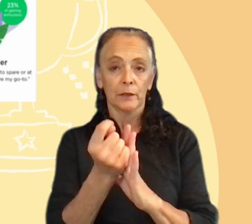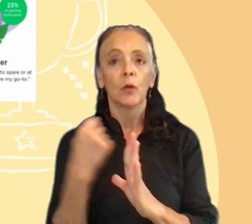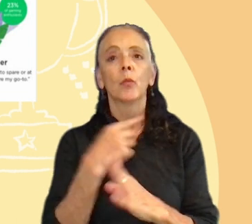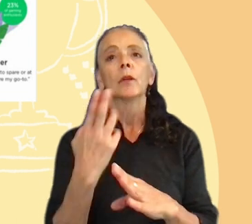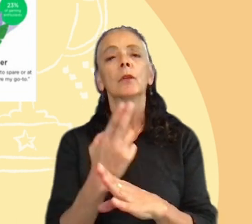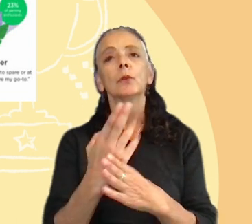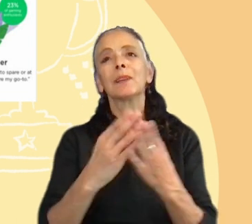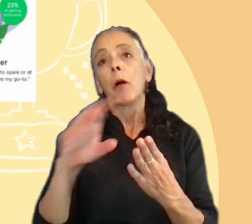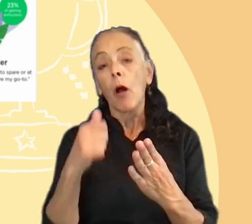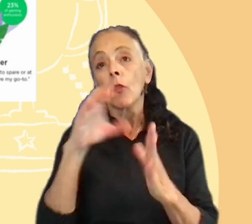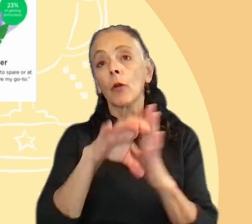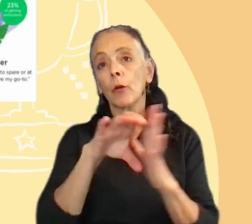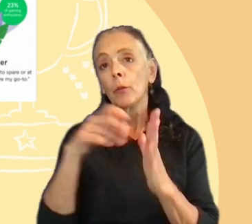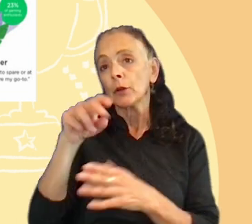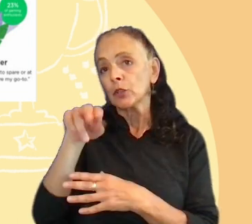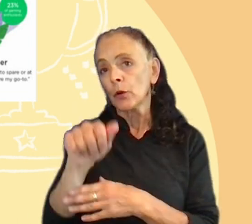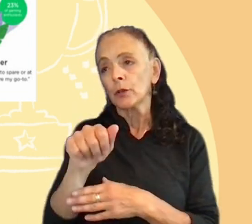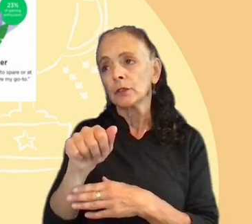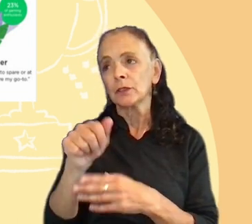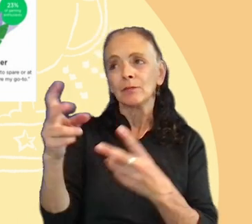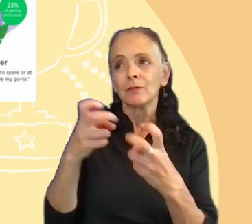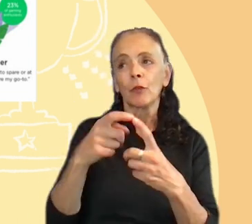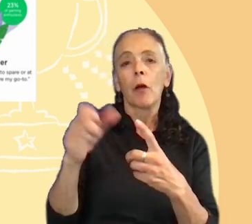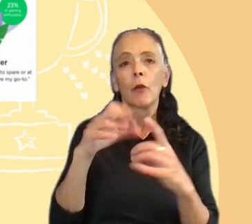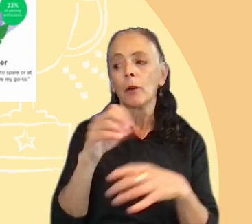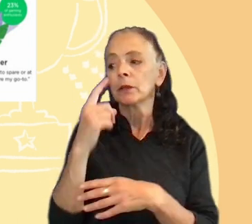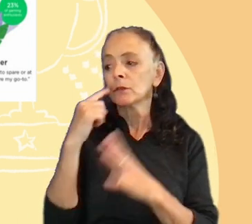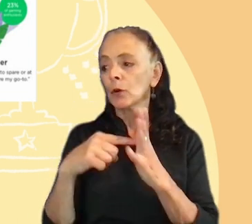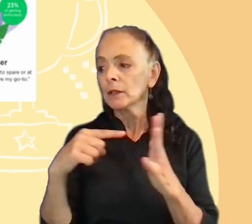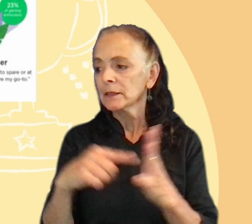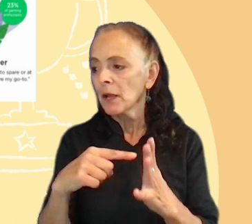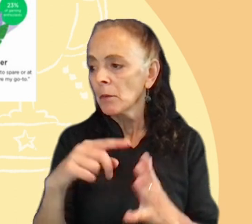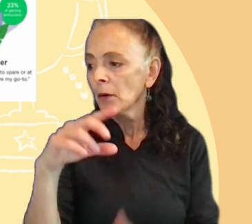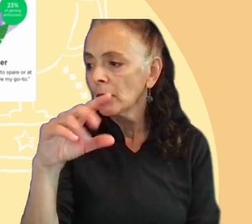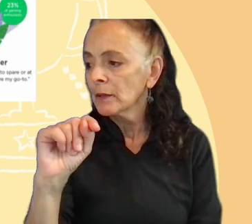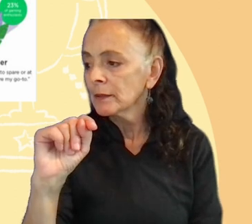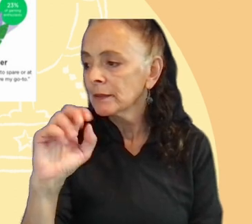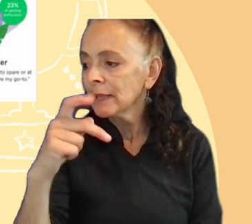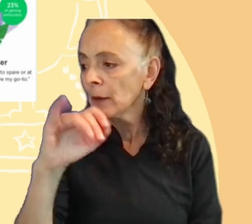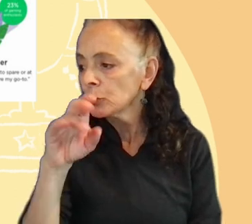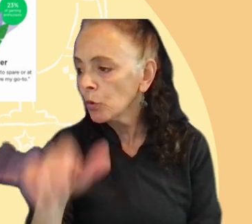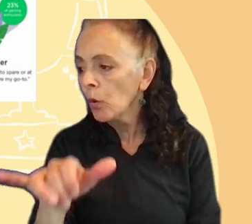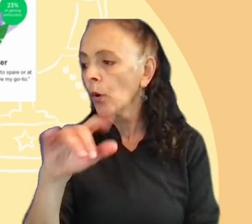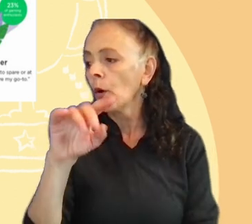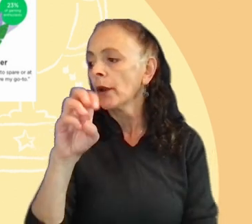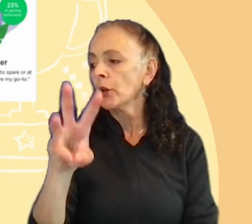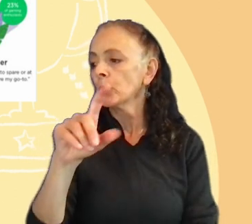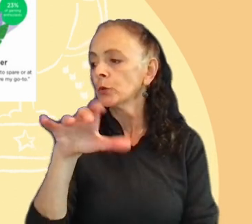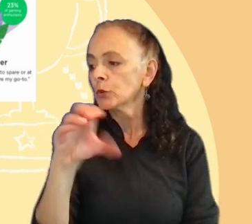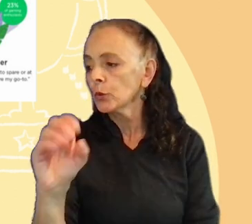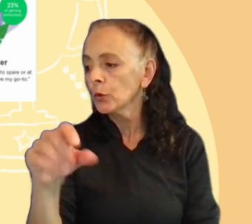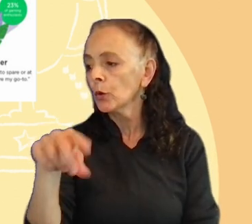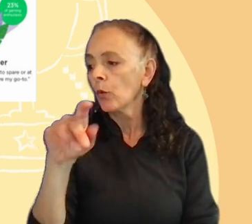some other personas reports from other companies, such as Stepjoy, New Zoo, Quantic Foundry for motivations, and